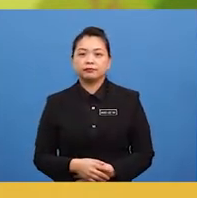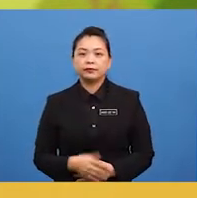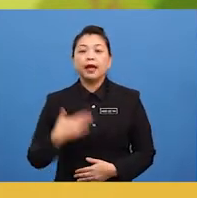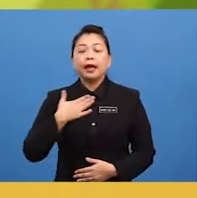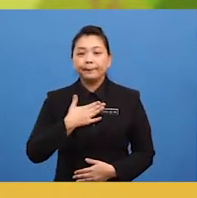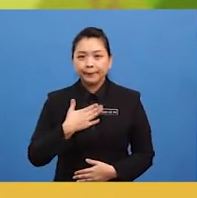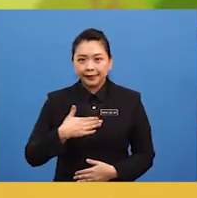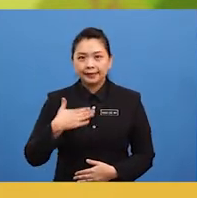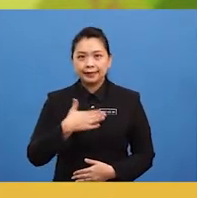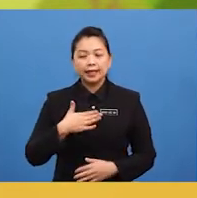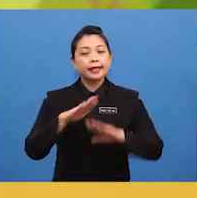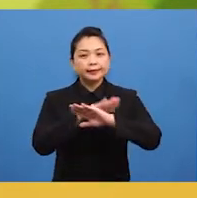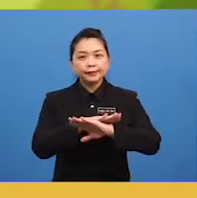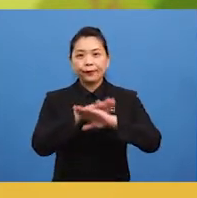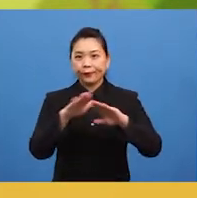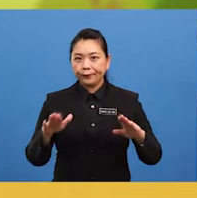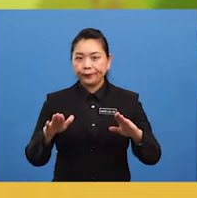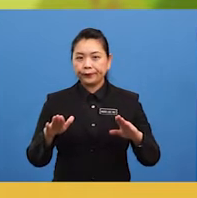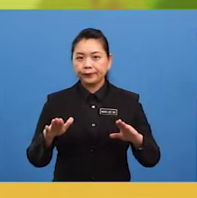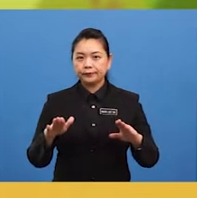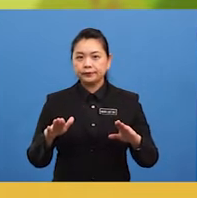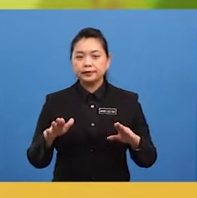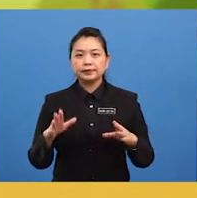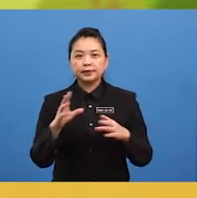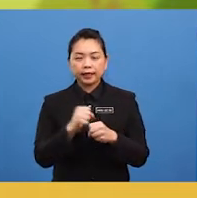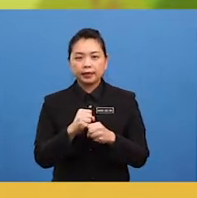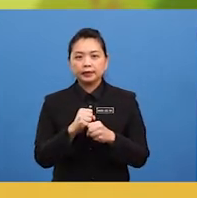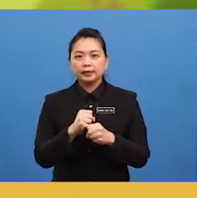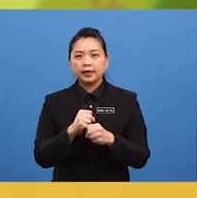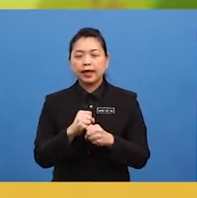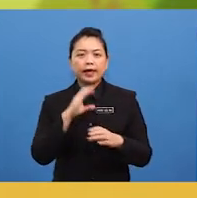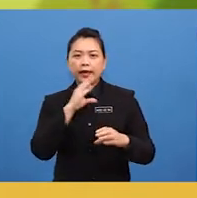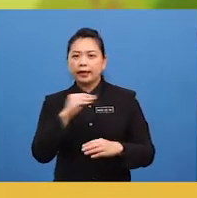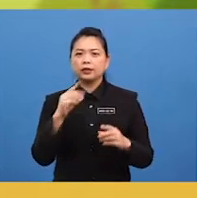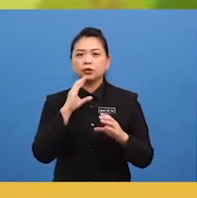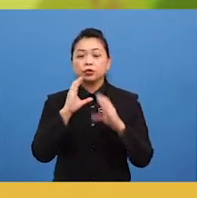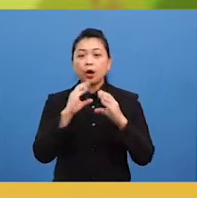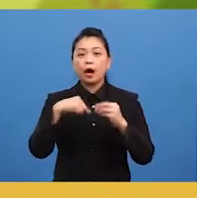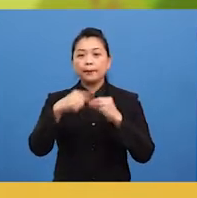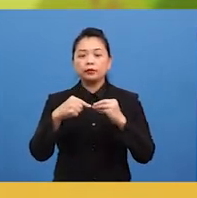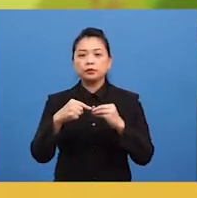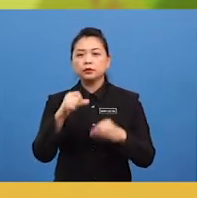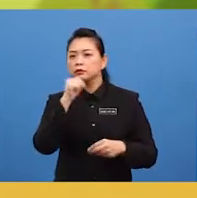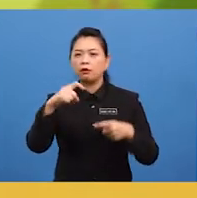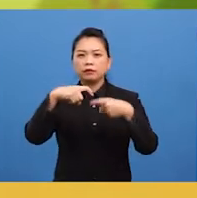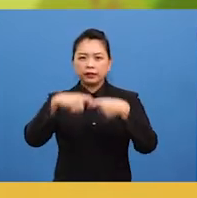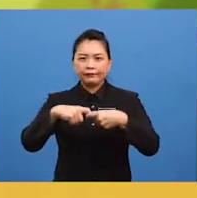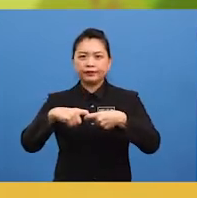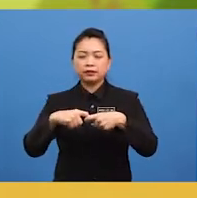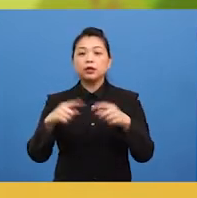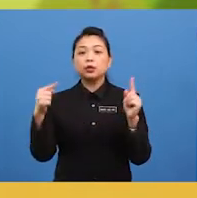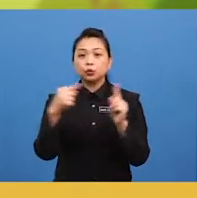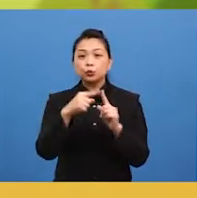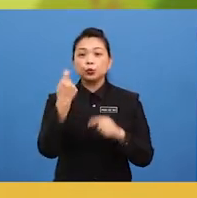please don't get distracted and talk about what's not relevant to the